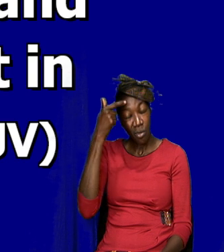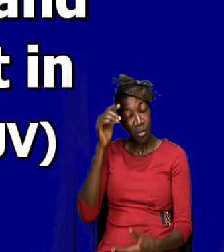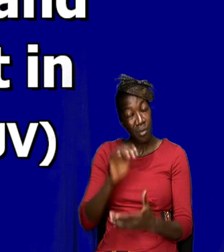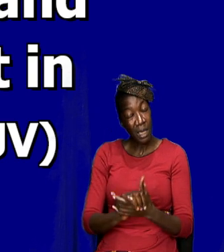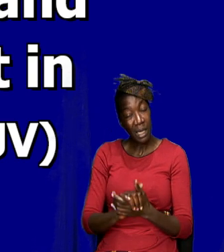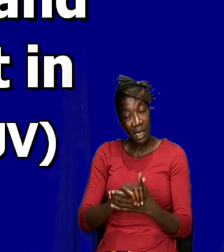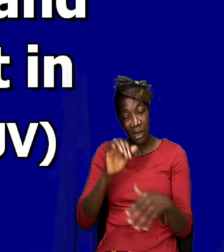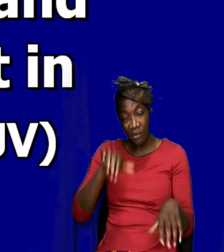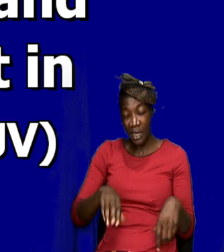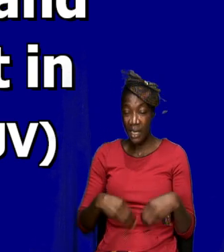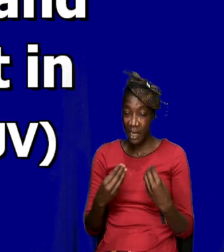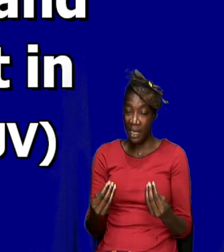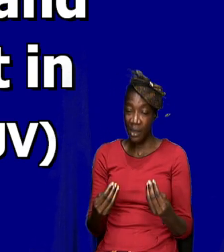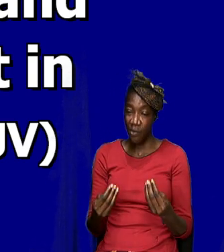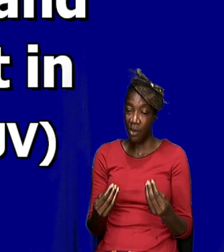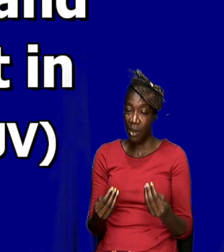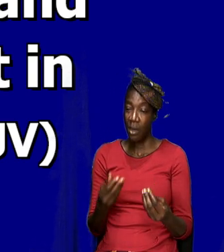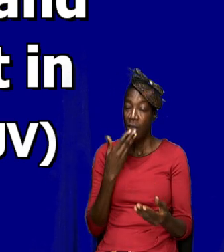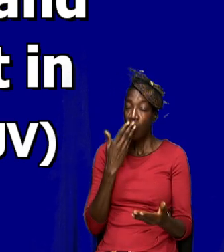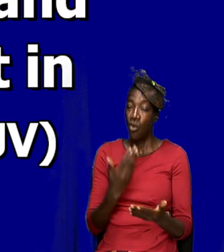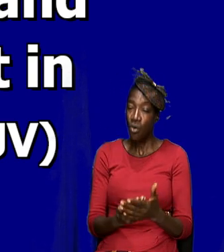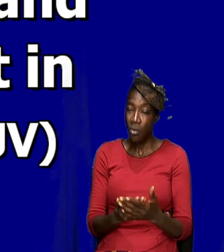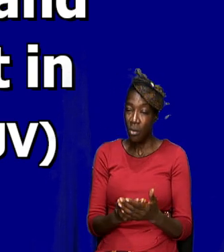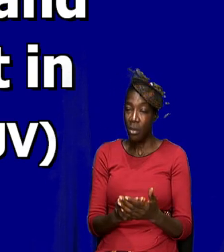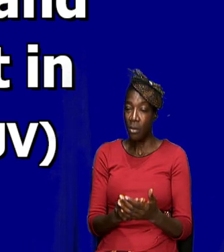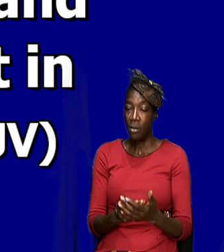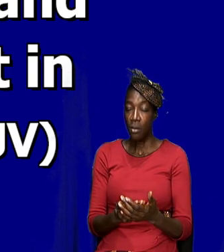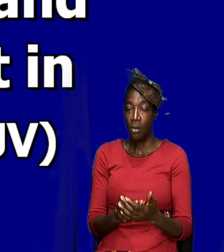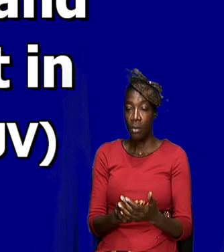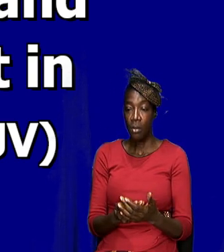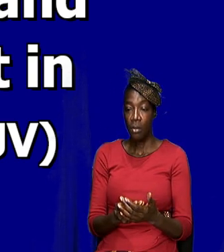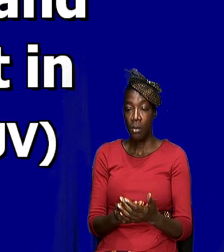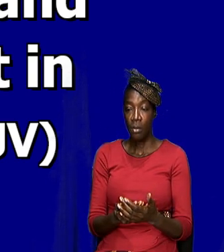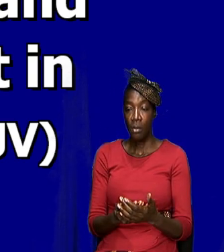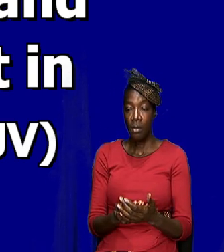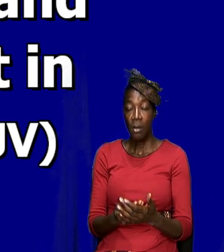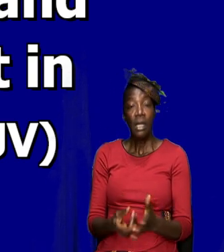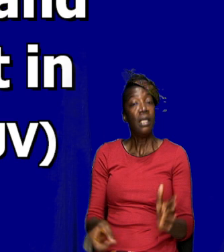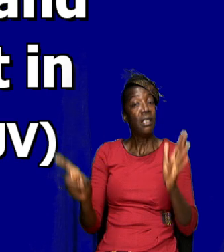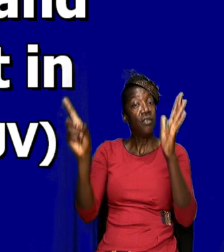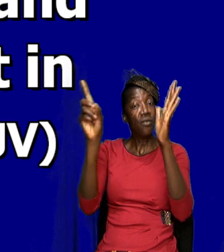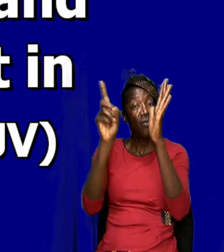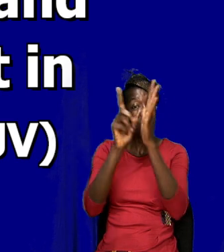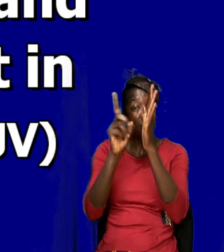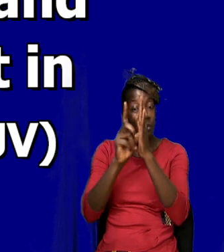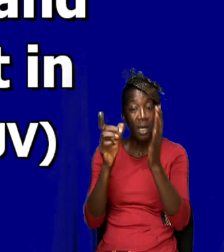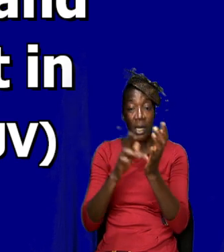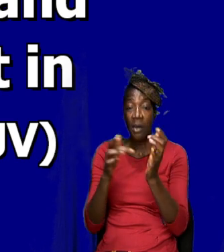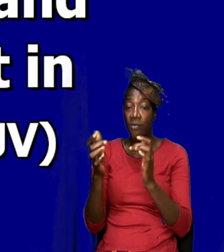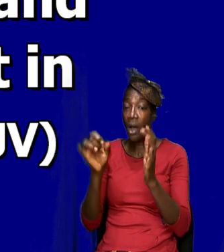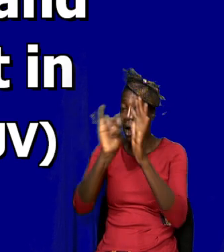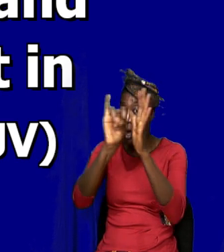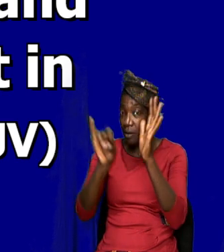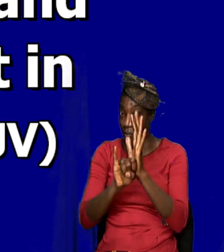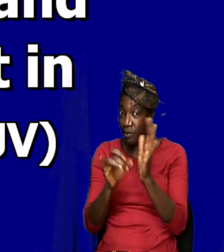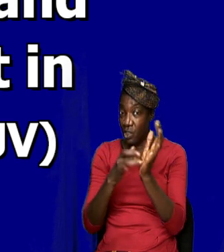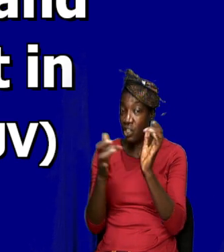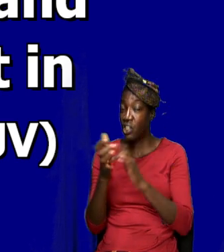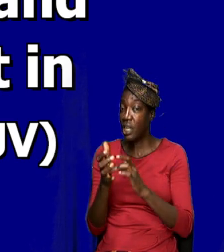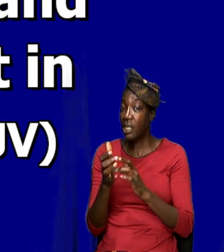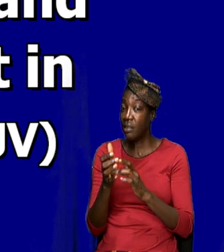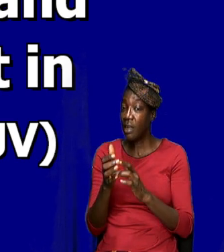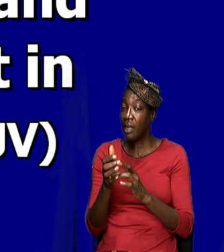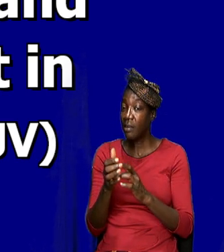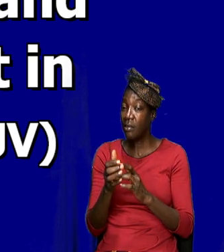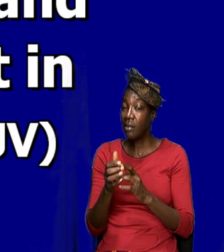a proper definition or description of Jesus without mentioning that he